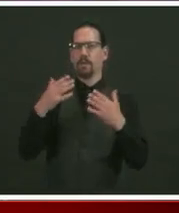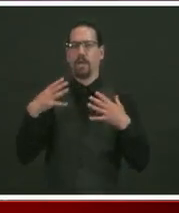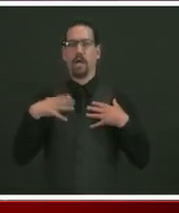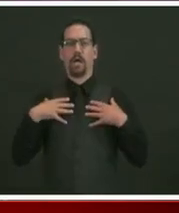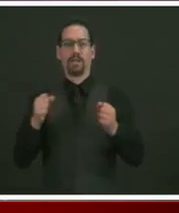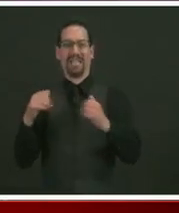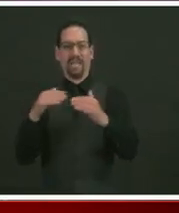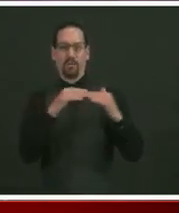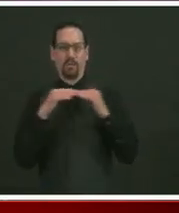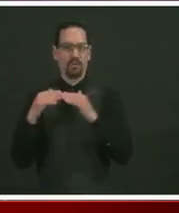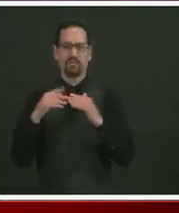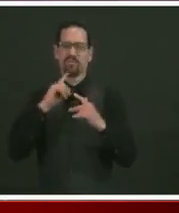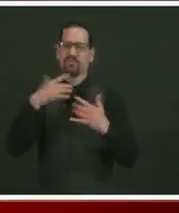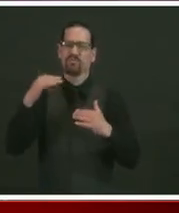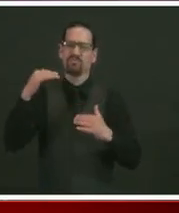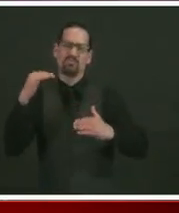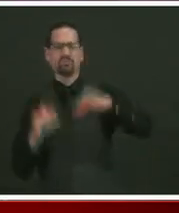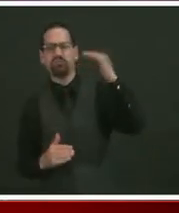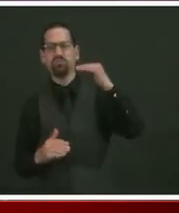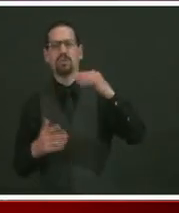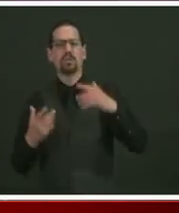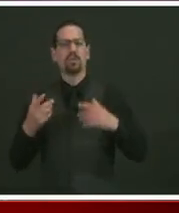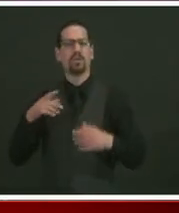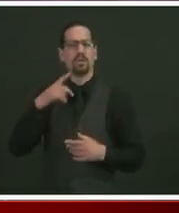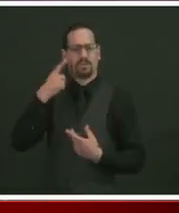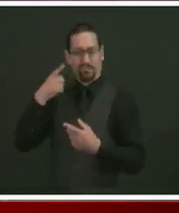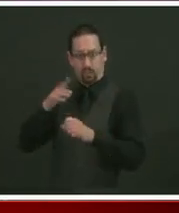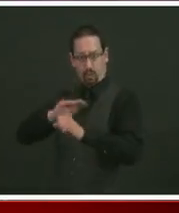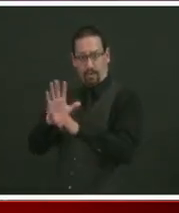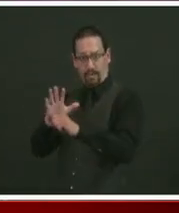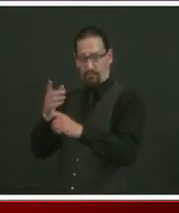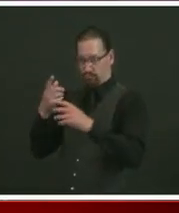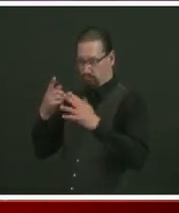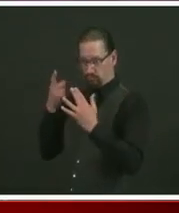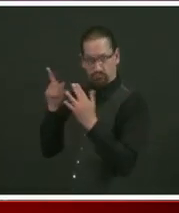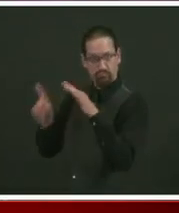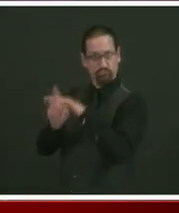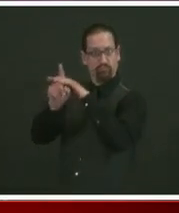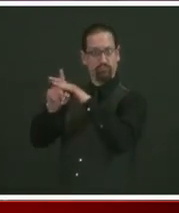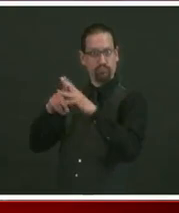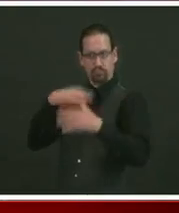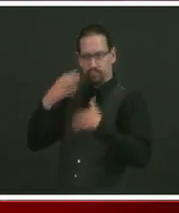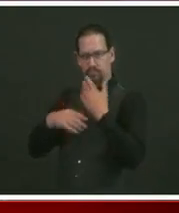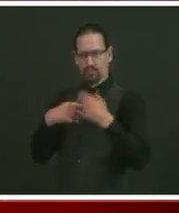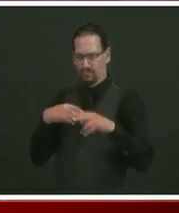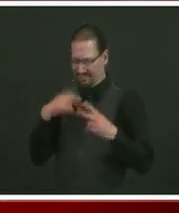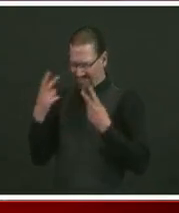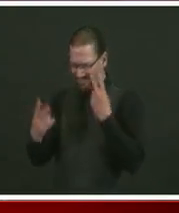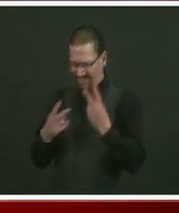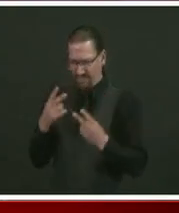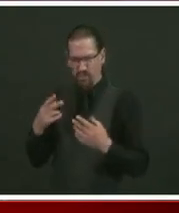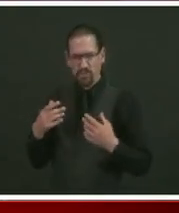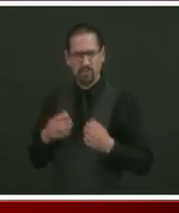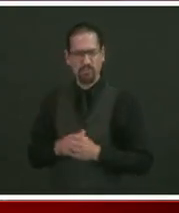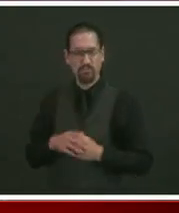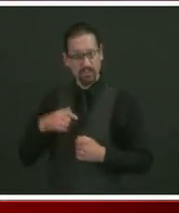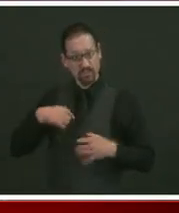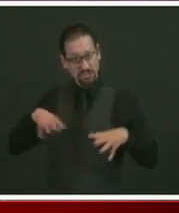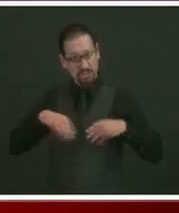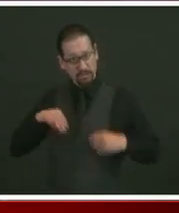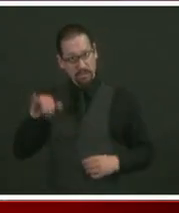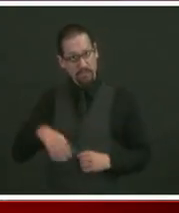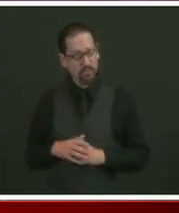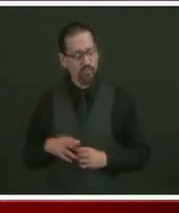through the crisis is real and something that we can't accept. So as we get to the business of